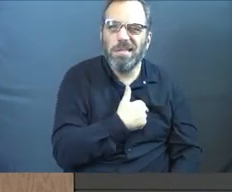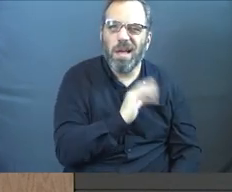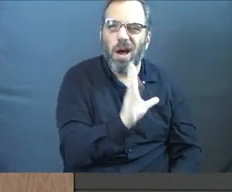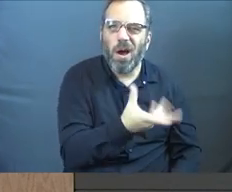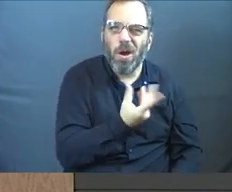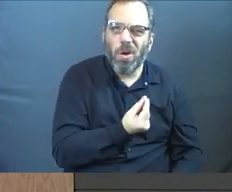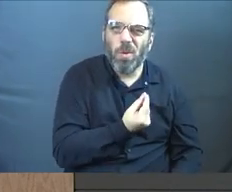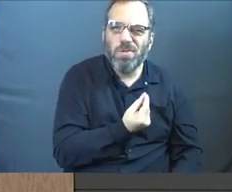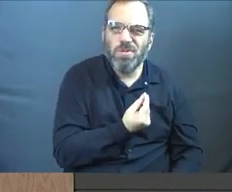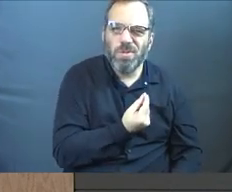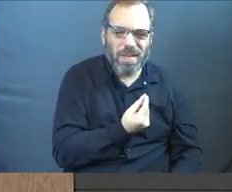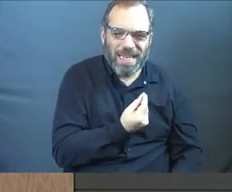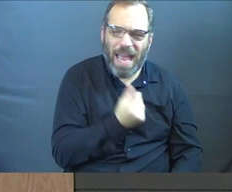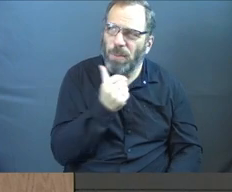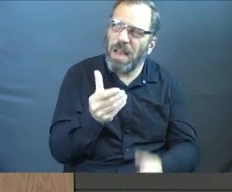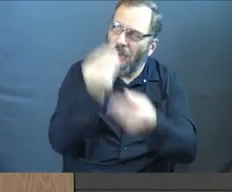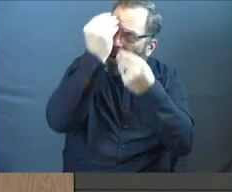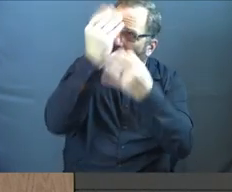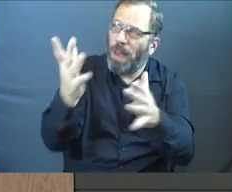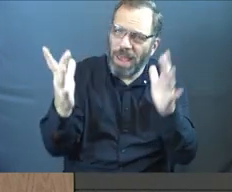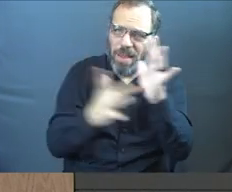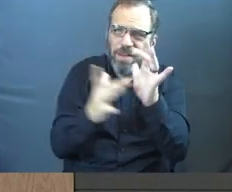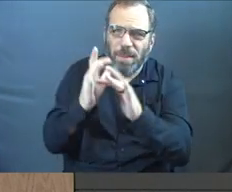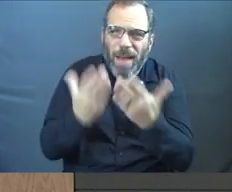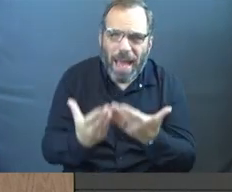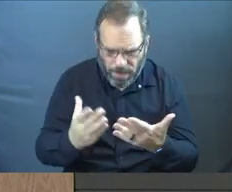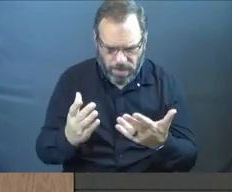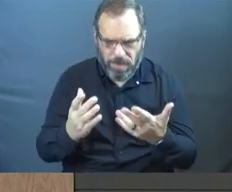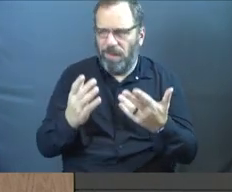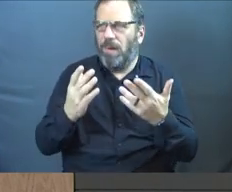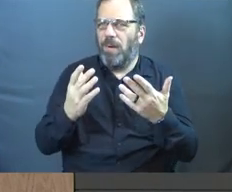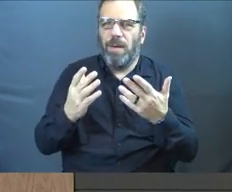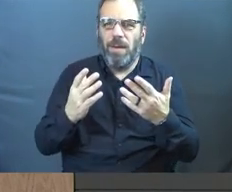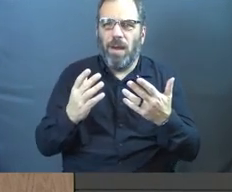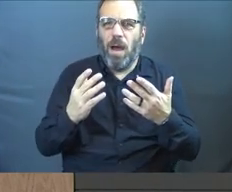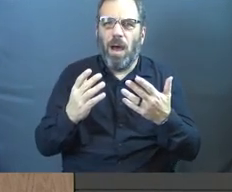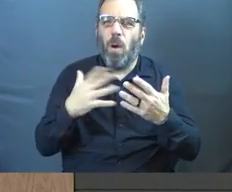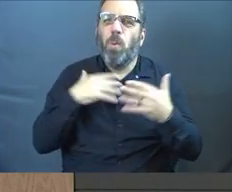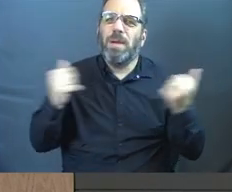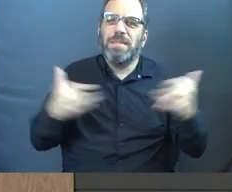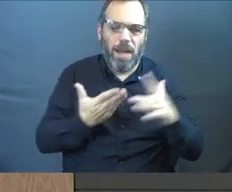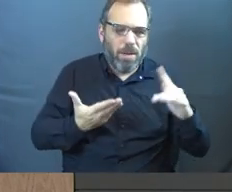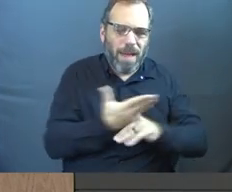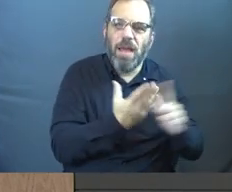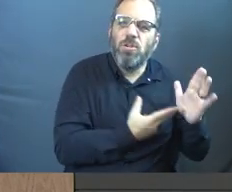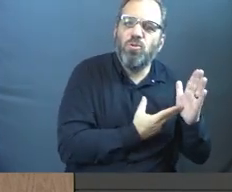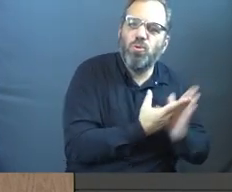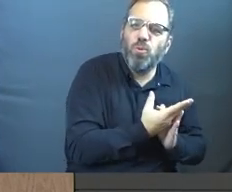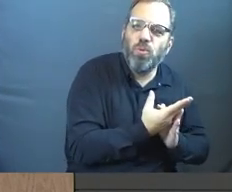Even when we're not doing what the scripture tells us, we're haunted by the truth.